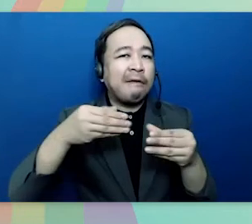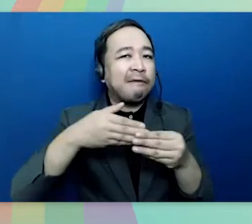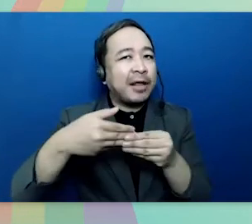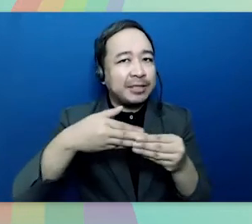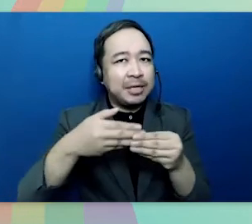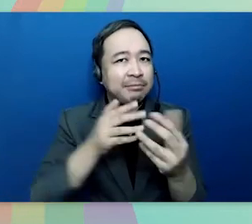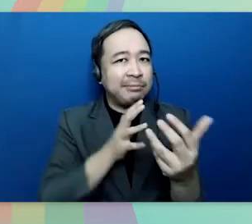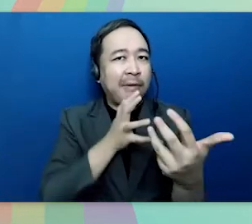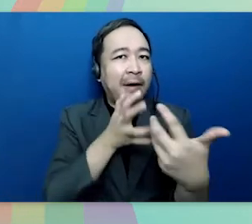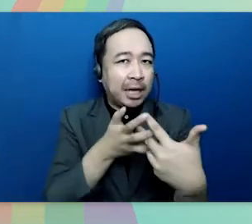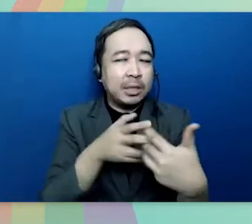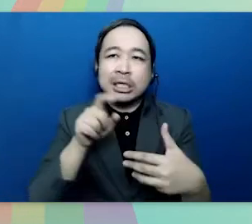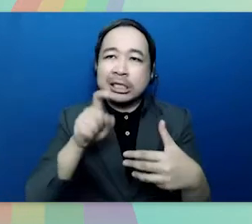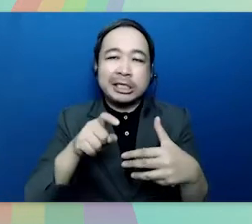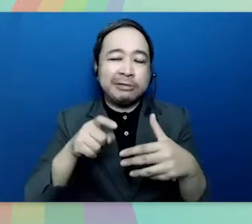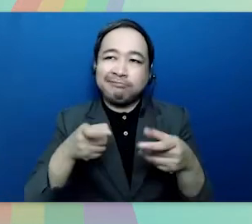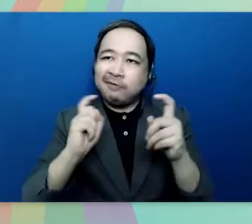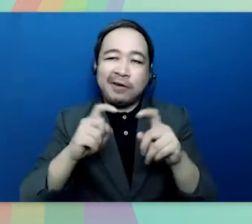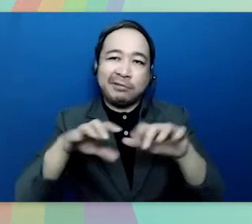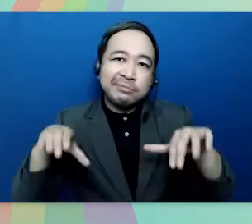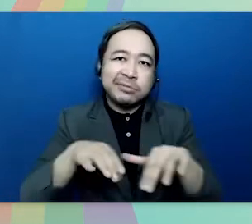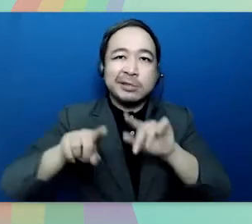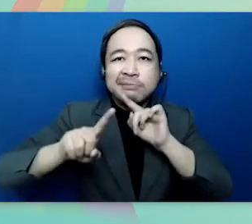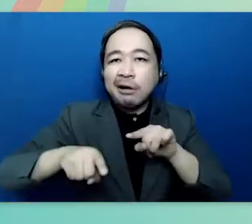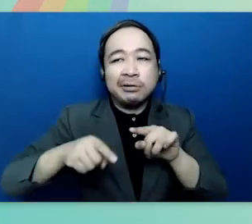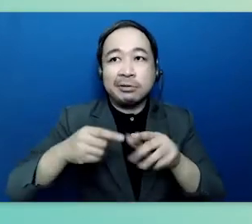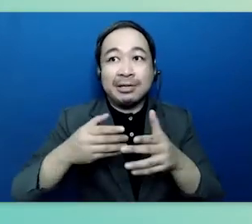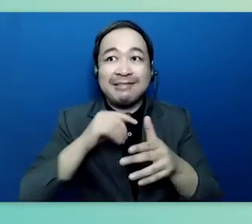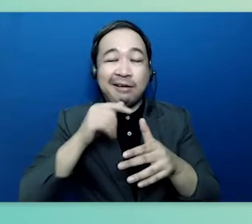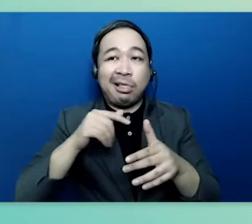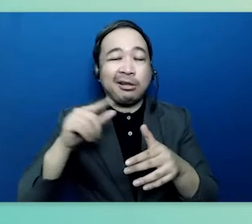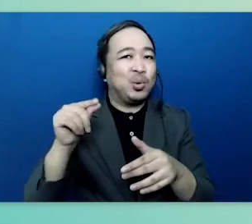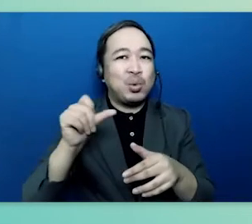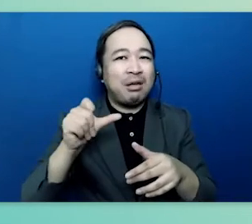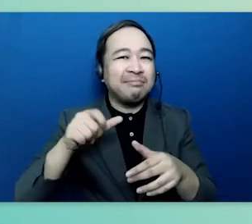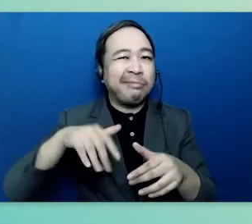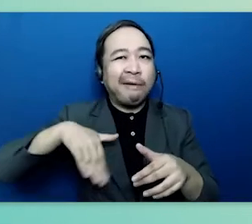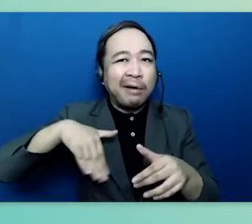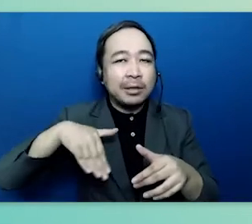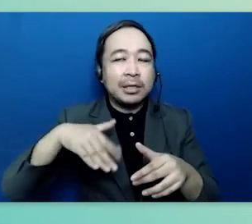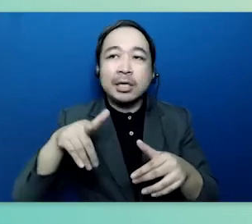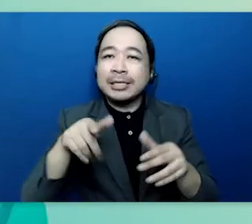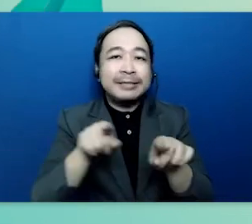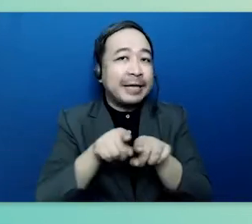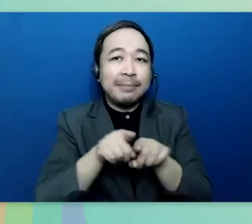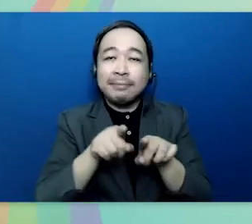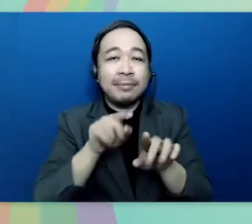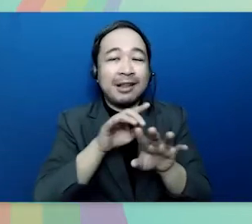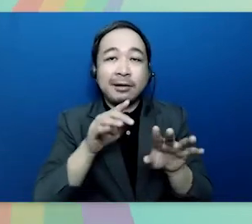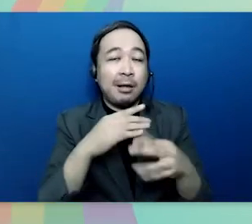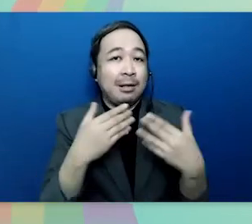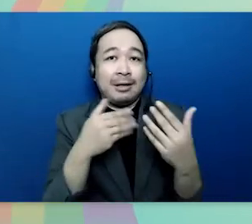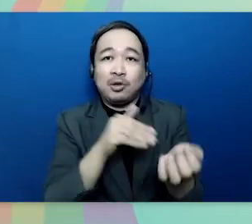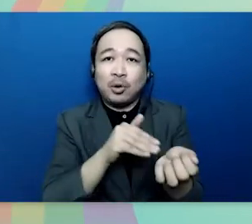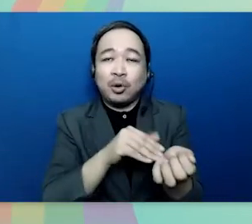adaptiveness we really need to work fast before it is too late like our health care workers every